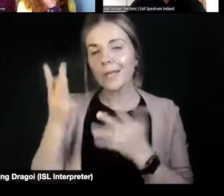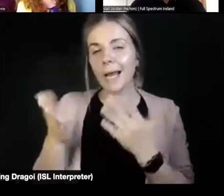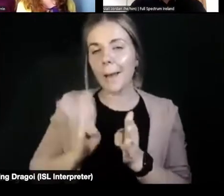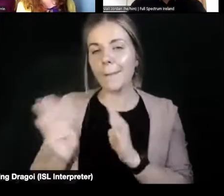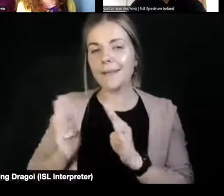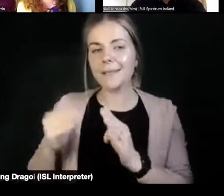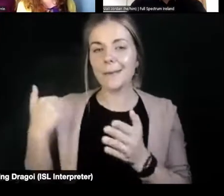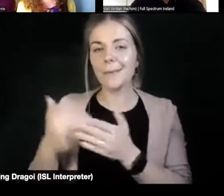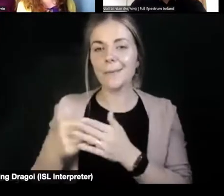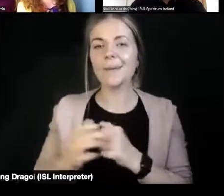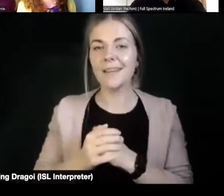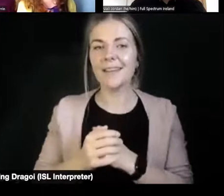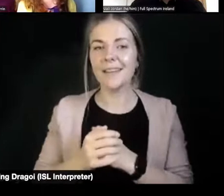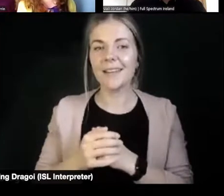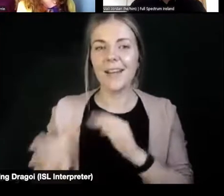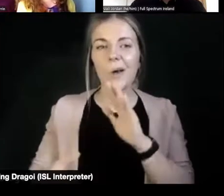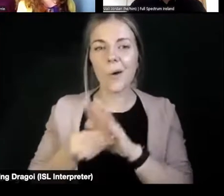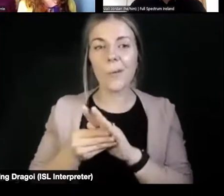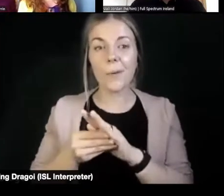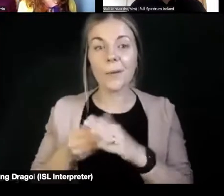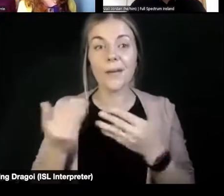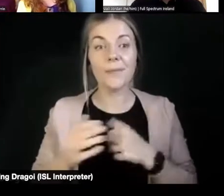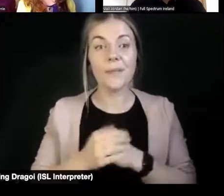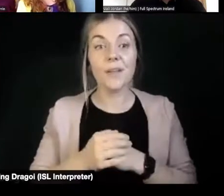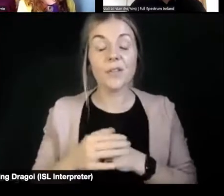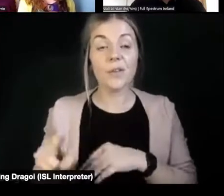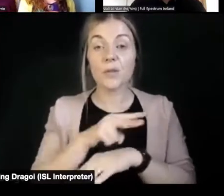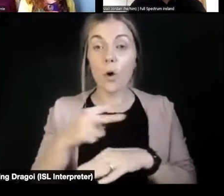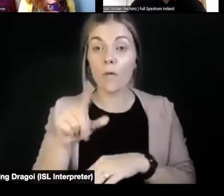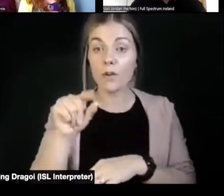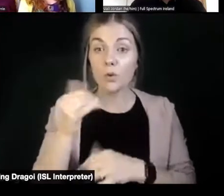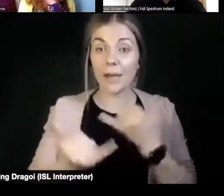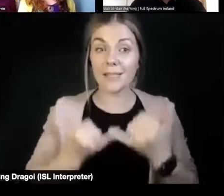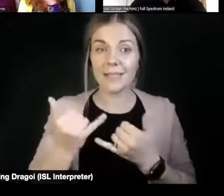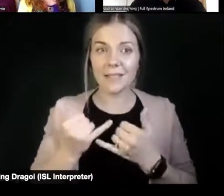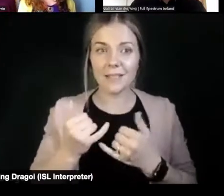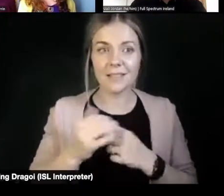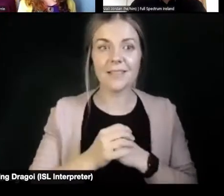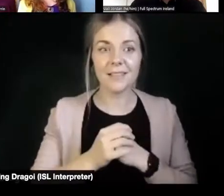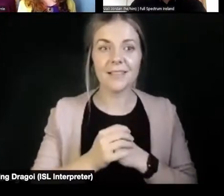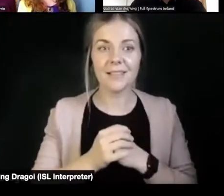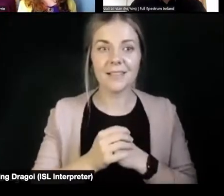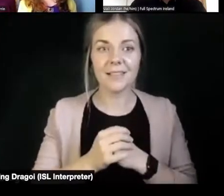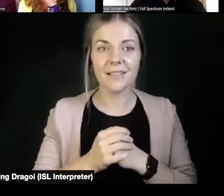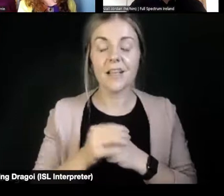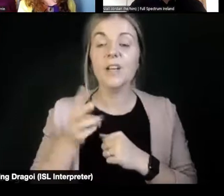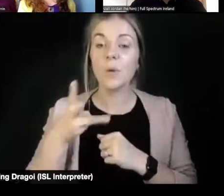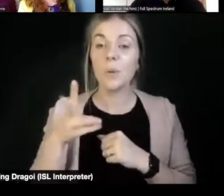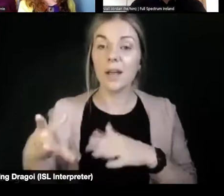editor who I've worked for over 20 years, John Owens, which sort of will be posted on our webinar.